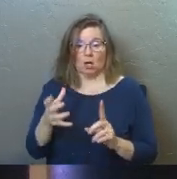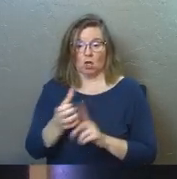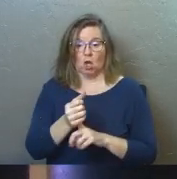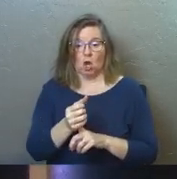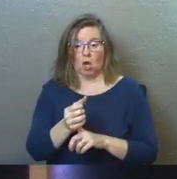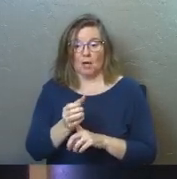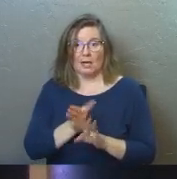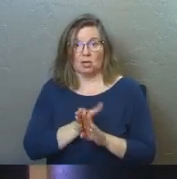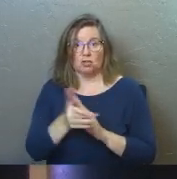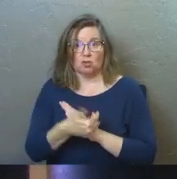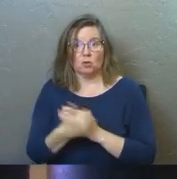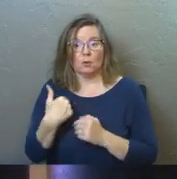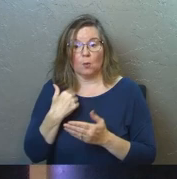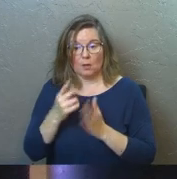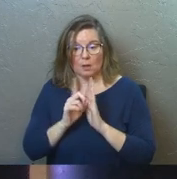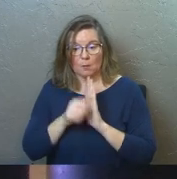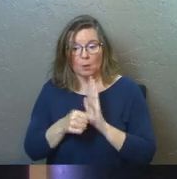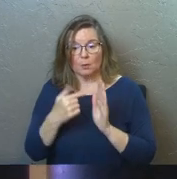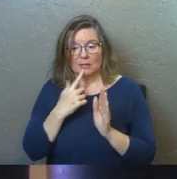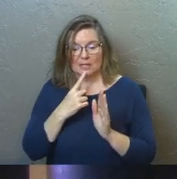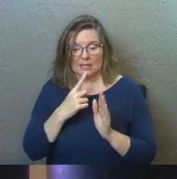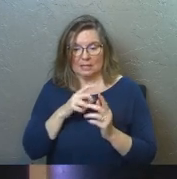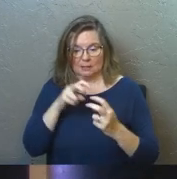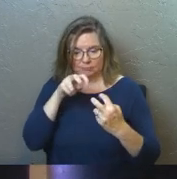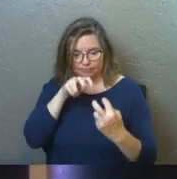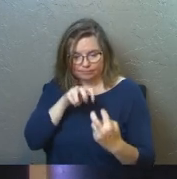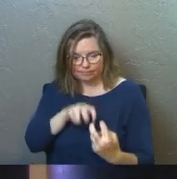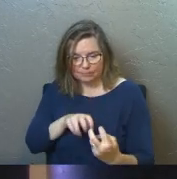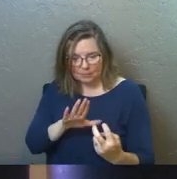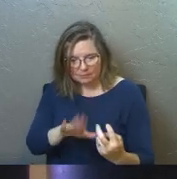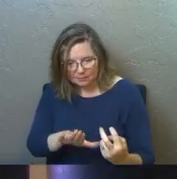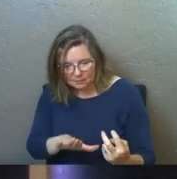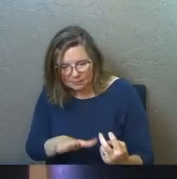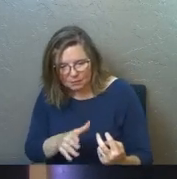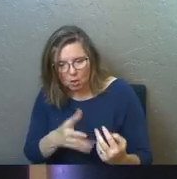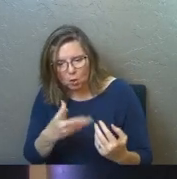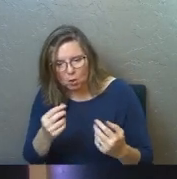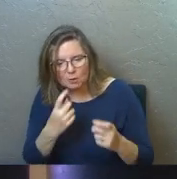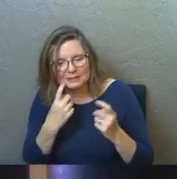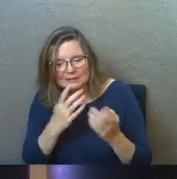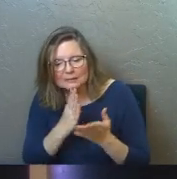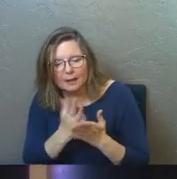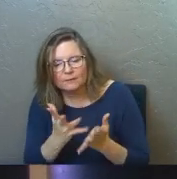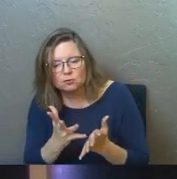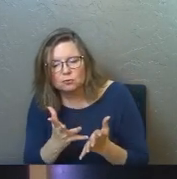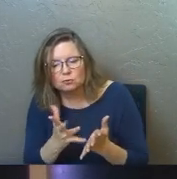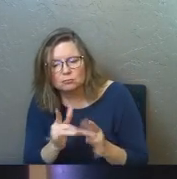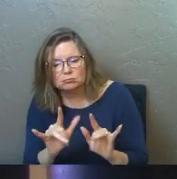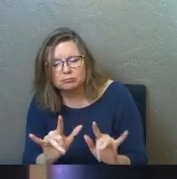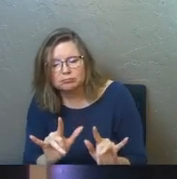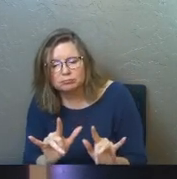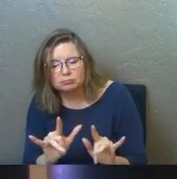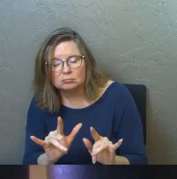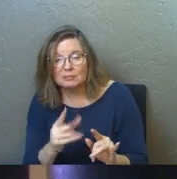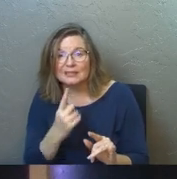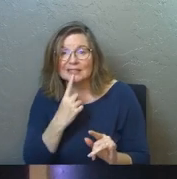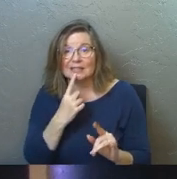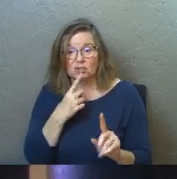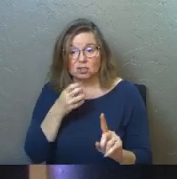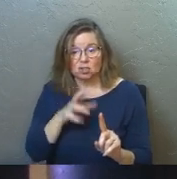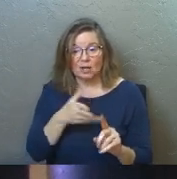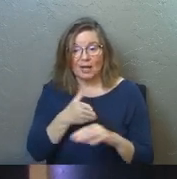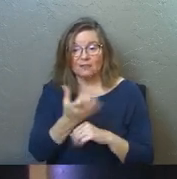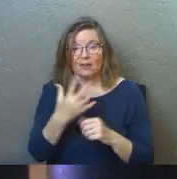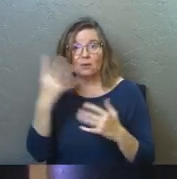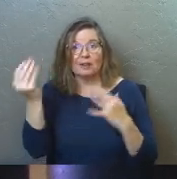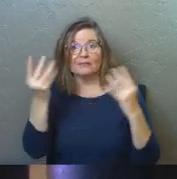adultery. There's that moment where he gets down into the dirt with her and says, go and sin no more. He says it to